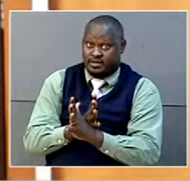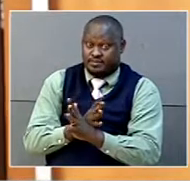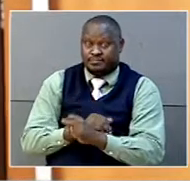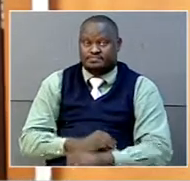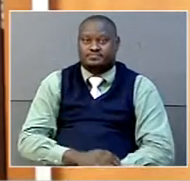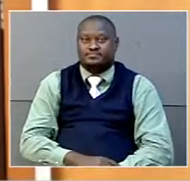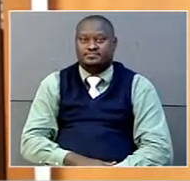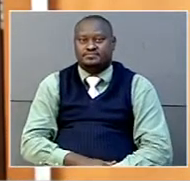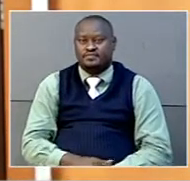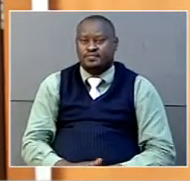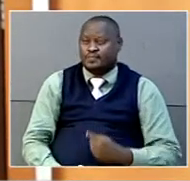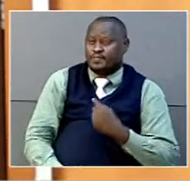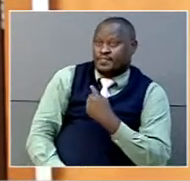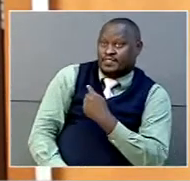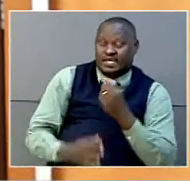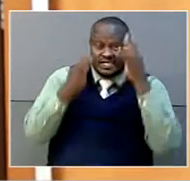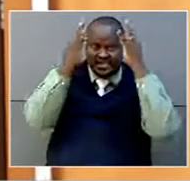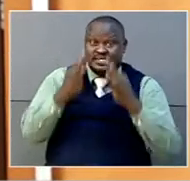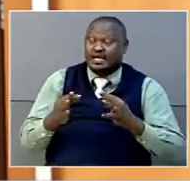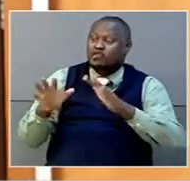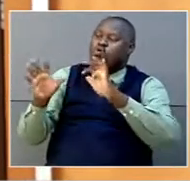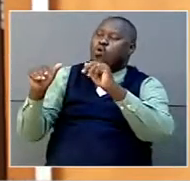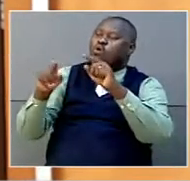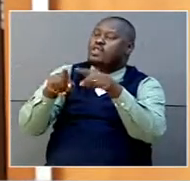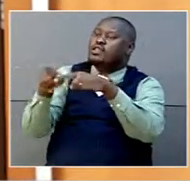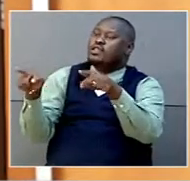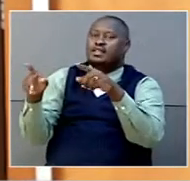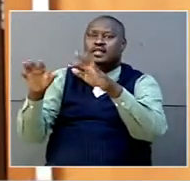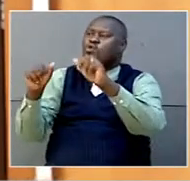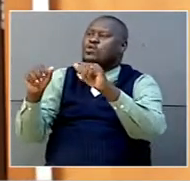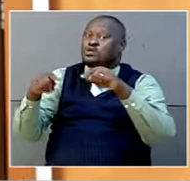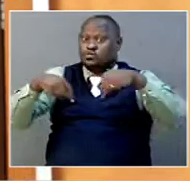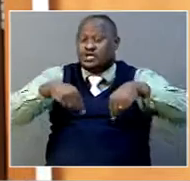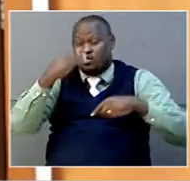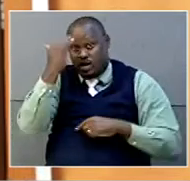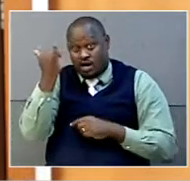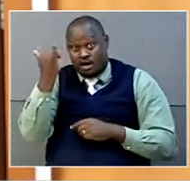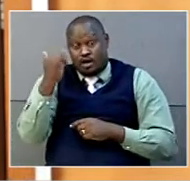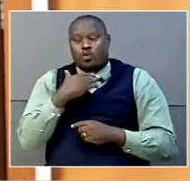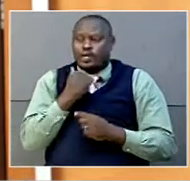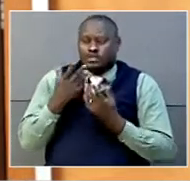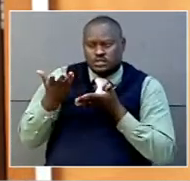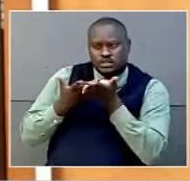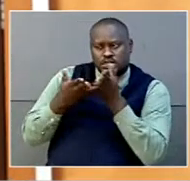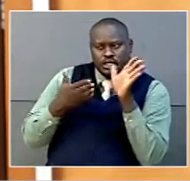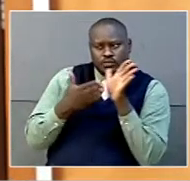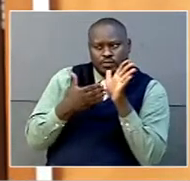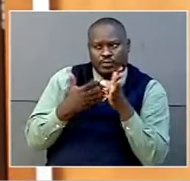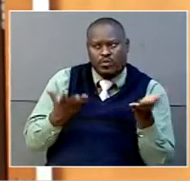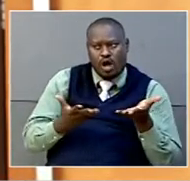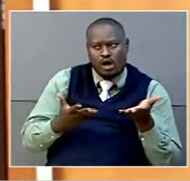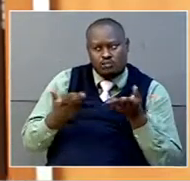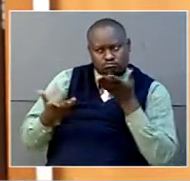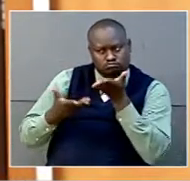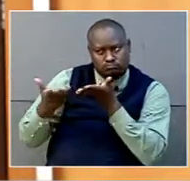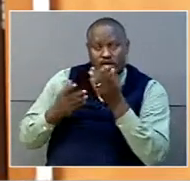We have decided to call these people here today to talk to them because we want to understand their challenges in order for